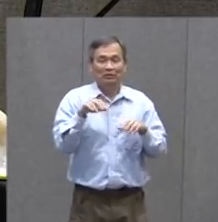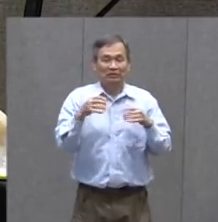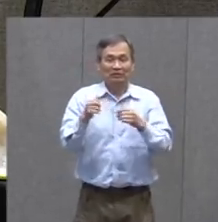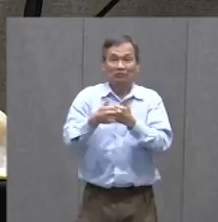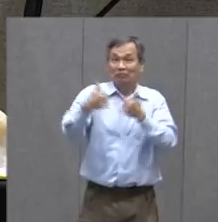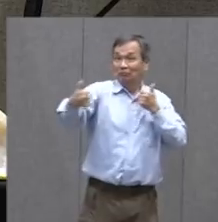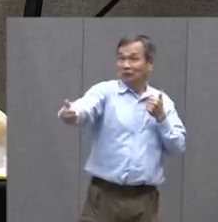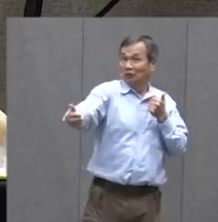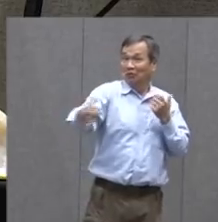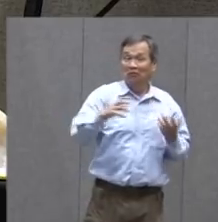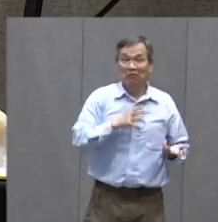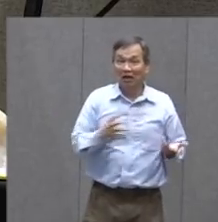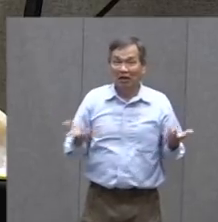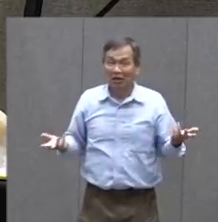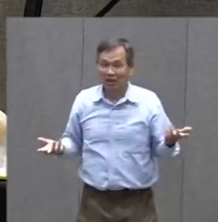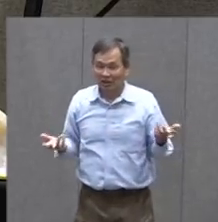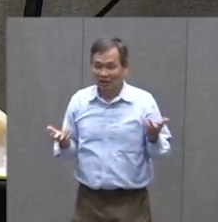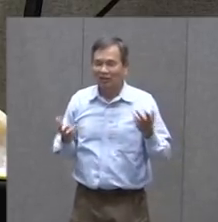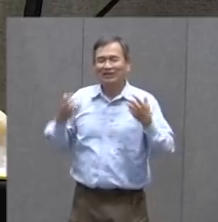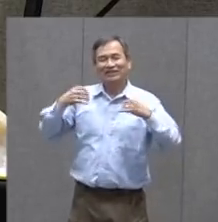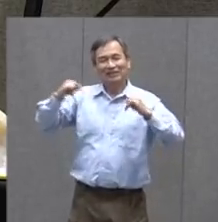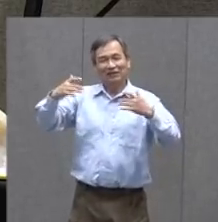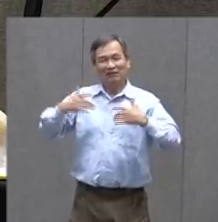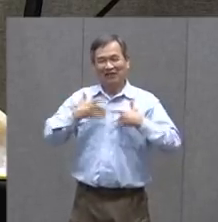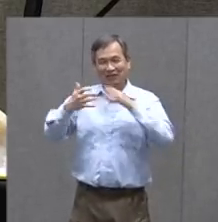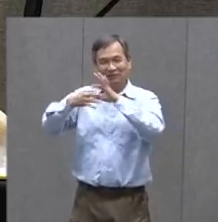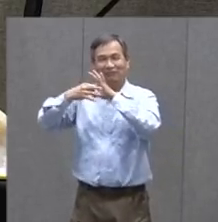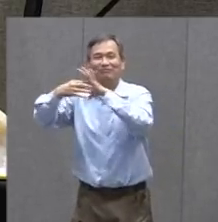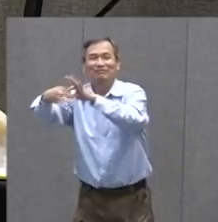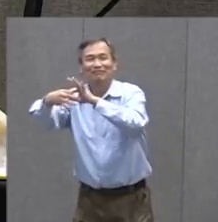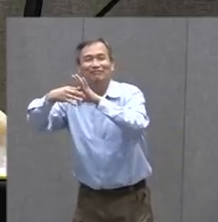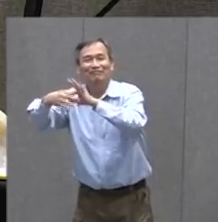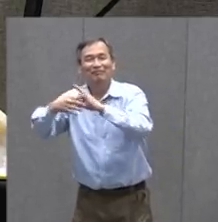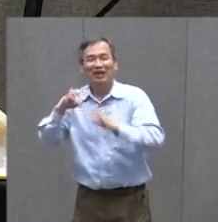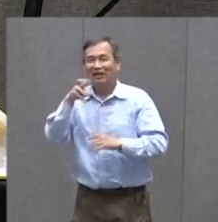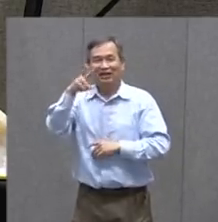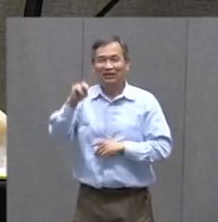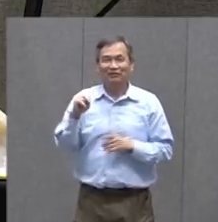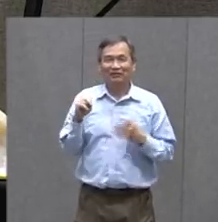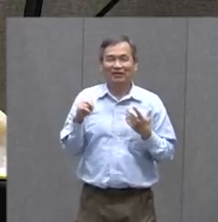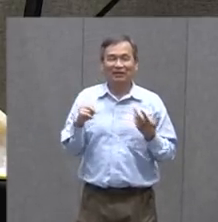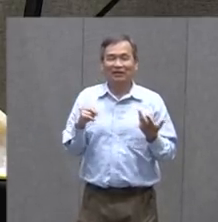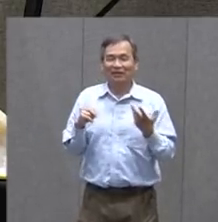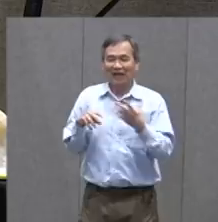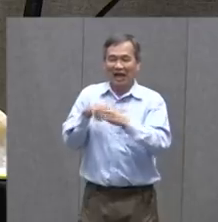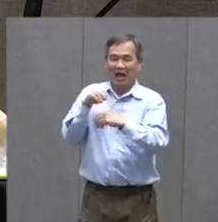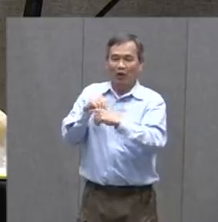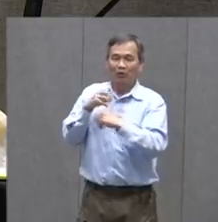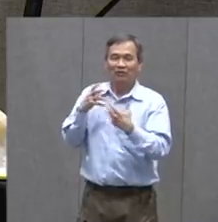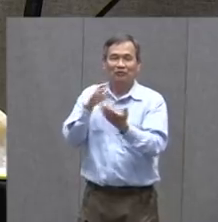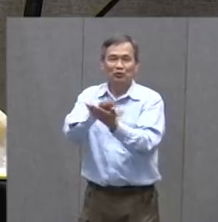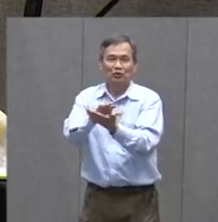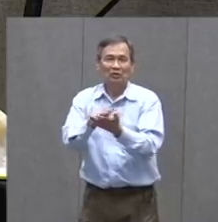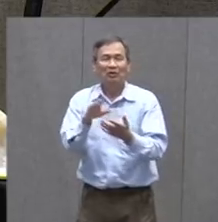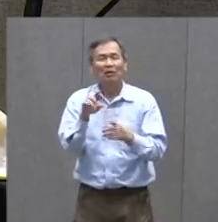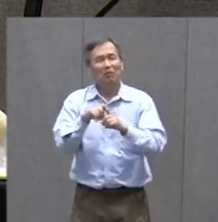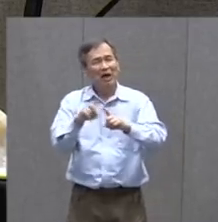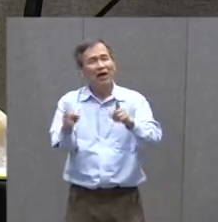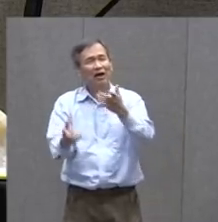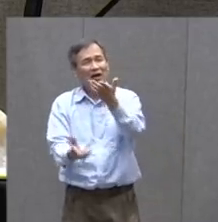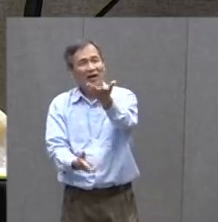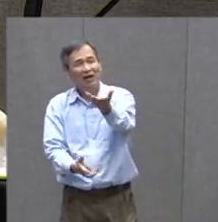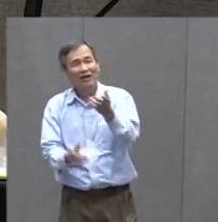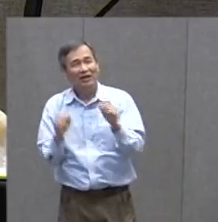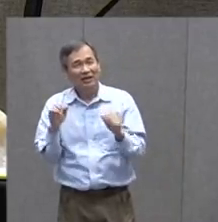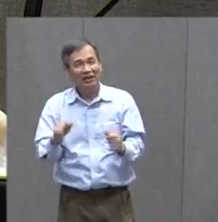Further apart That way You can Have community While you're Away from School And dealing With the Coronavirus But you